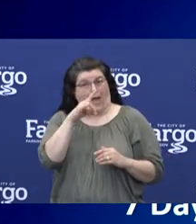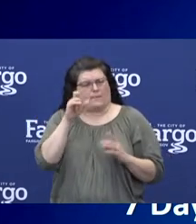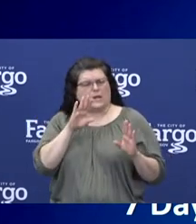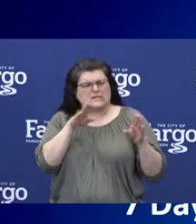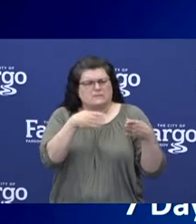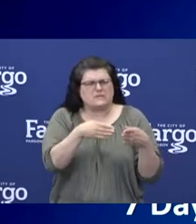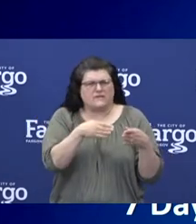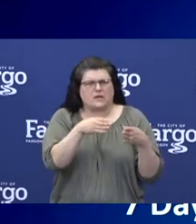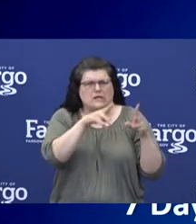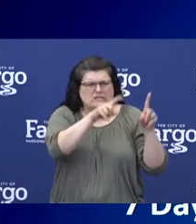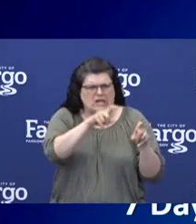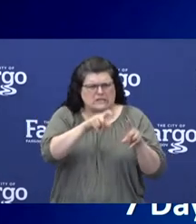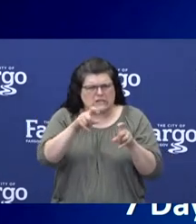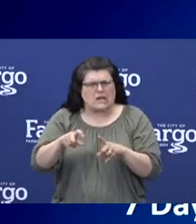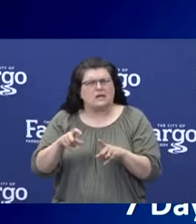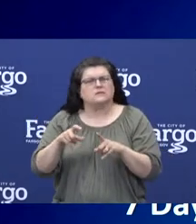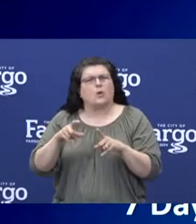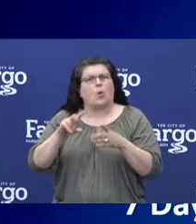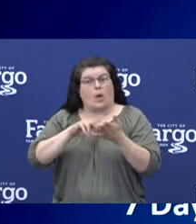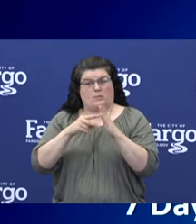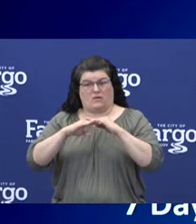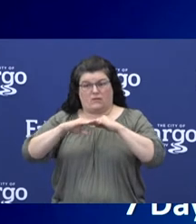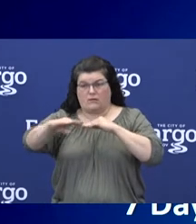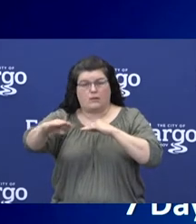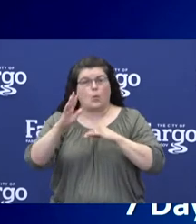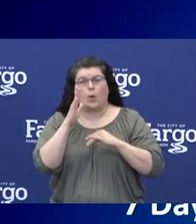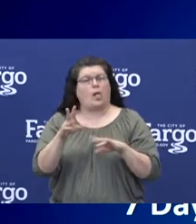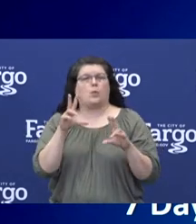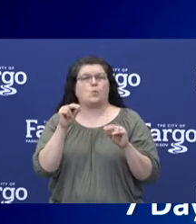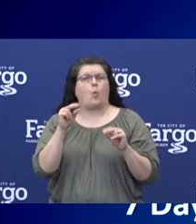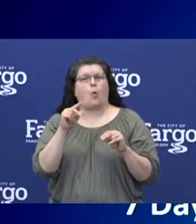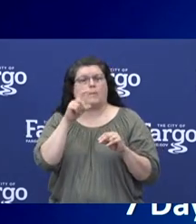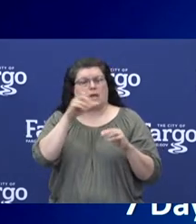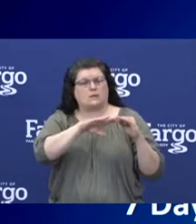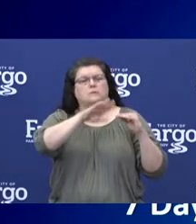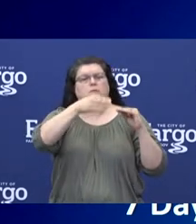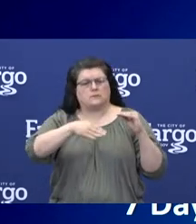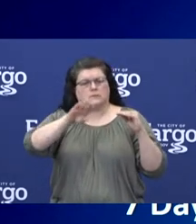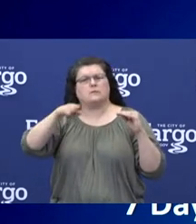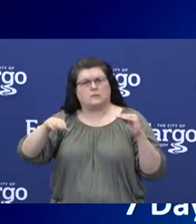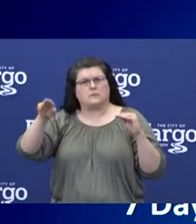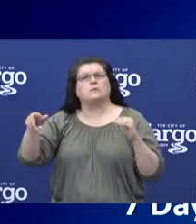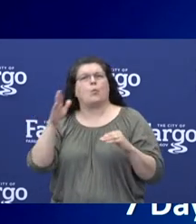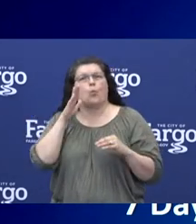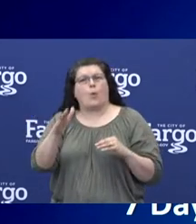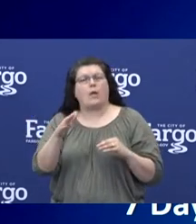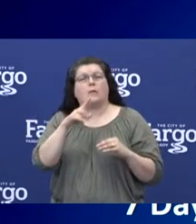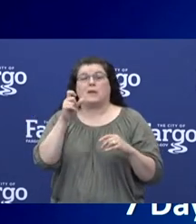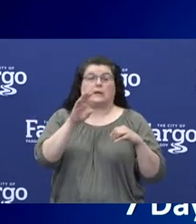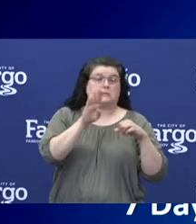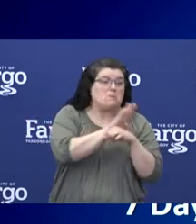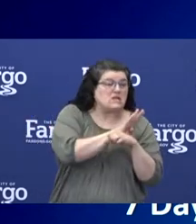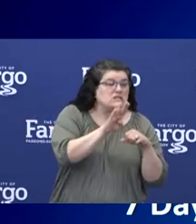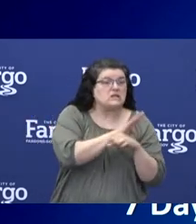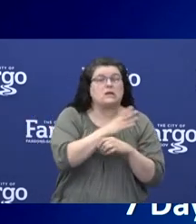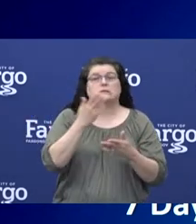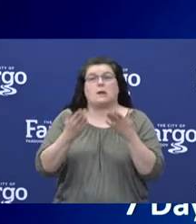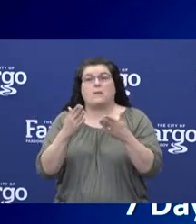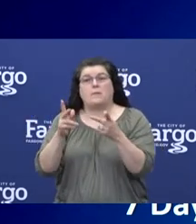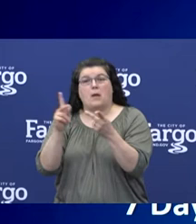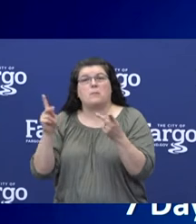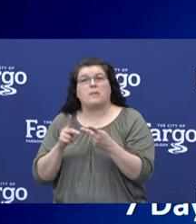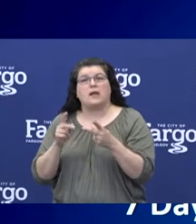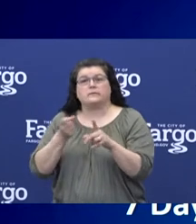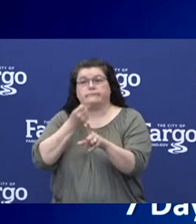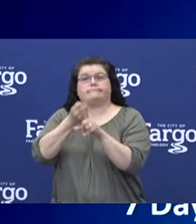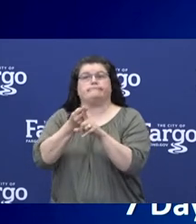It's not a steady process and sometimes it's focused on a business or a particular facility or a particular situation with an outbreak.